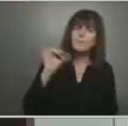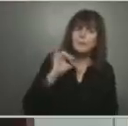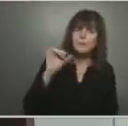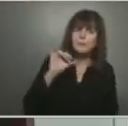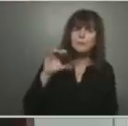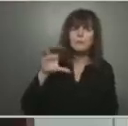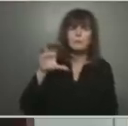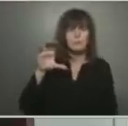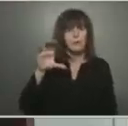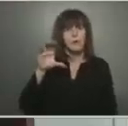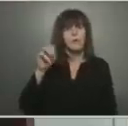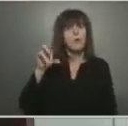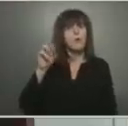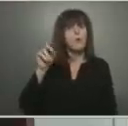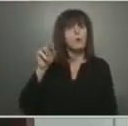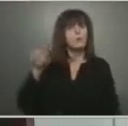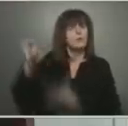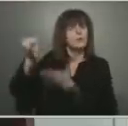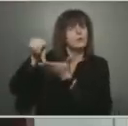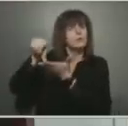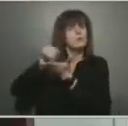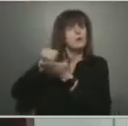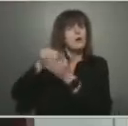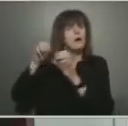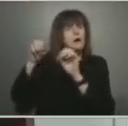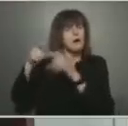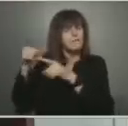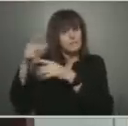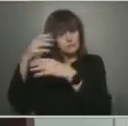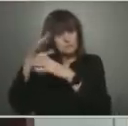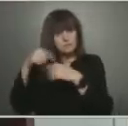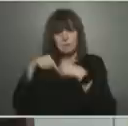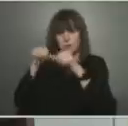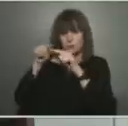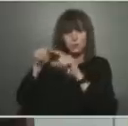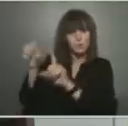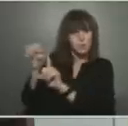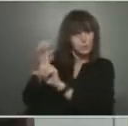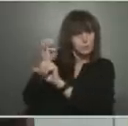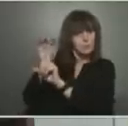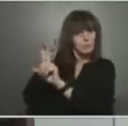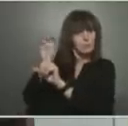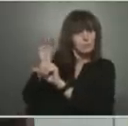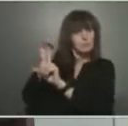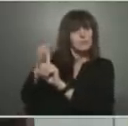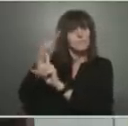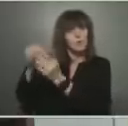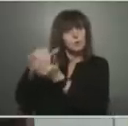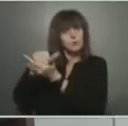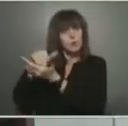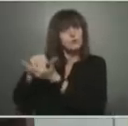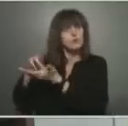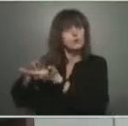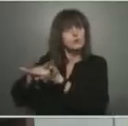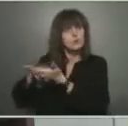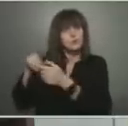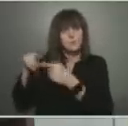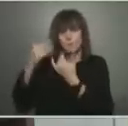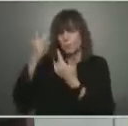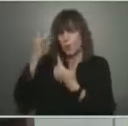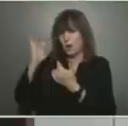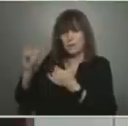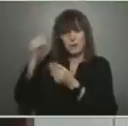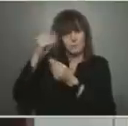of physicians and nurses on the importance of this data. We're going to do a selective review of